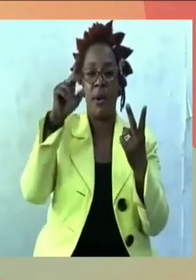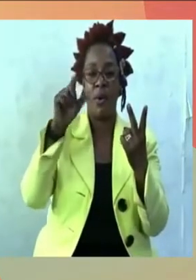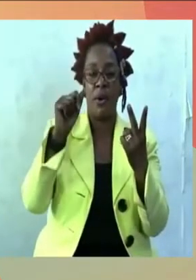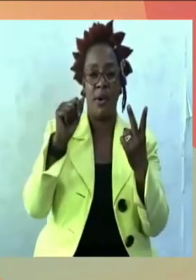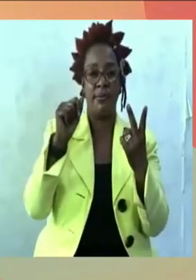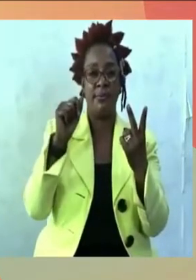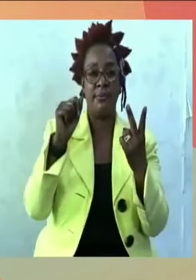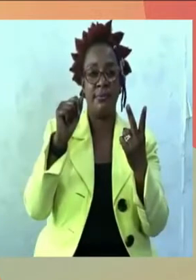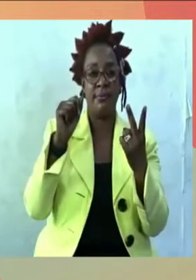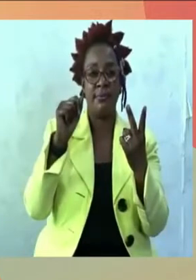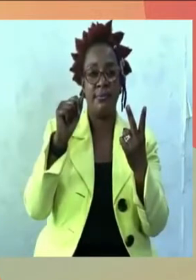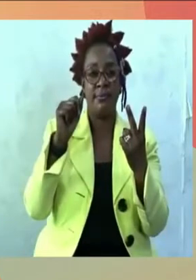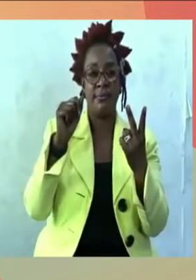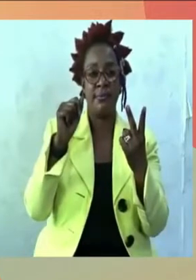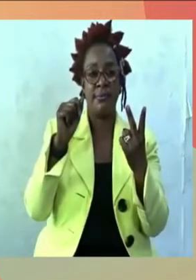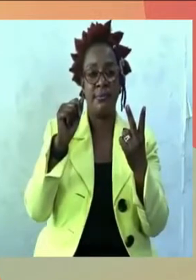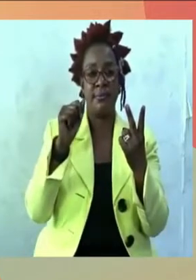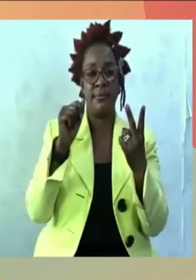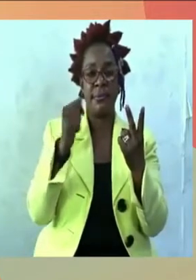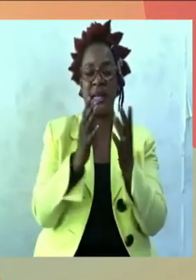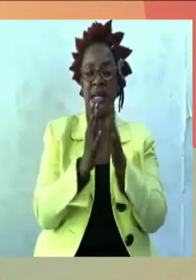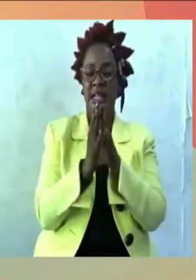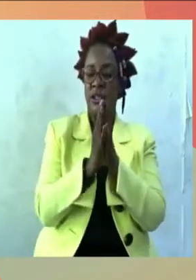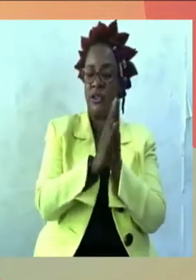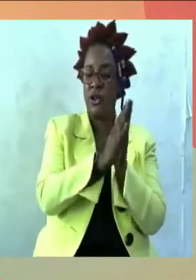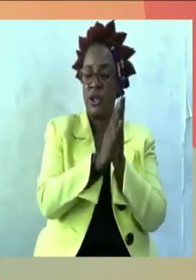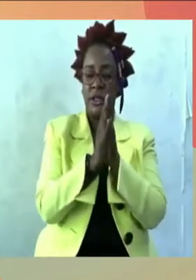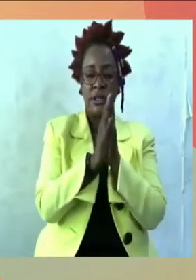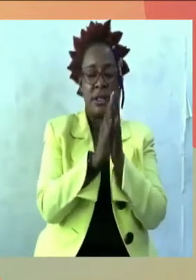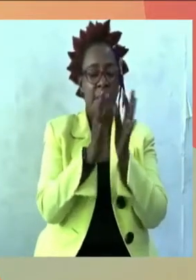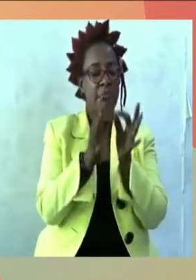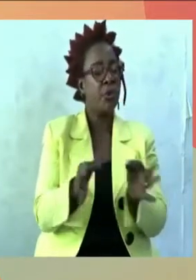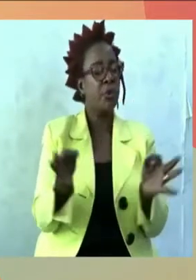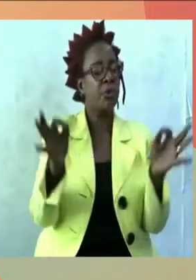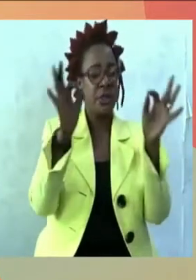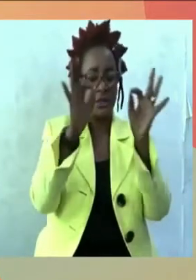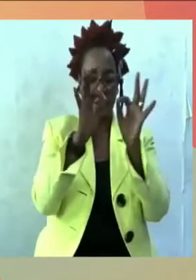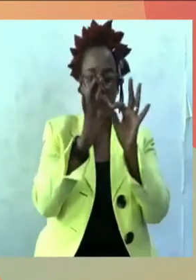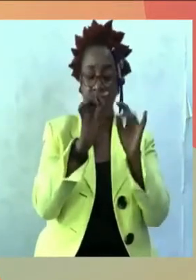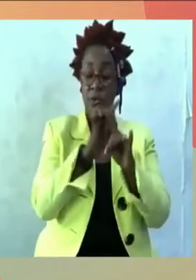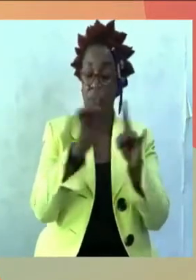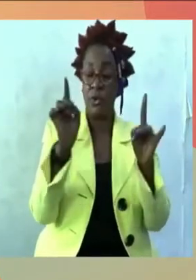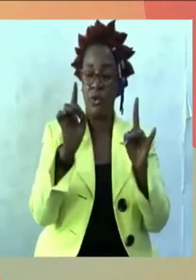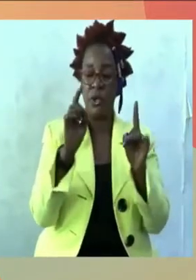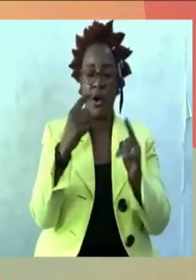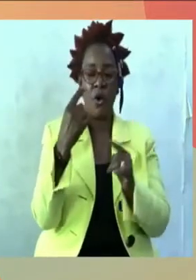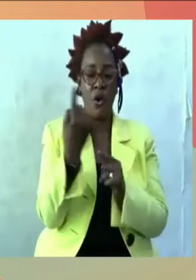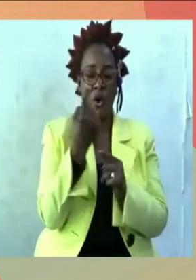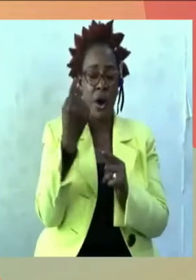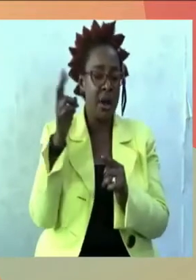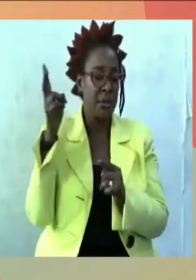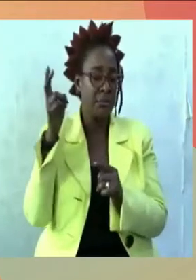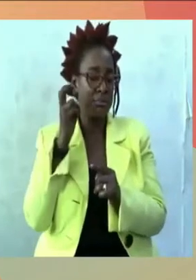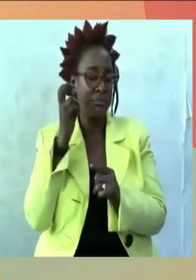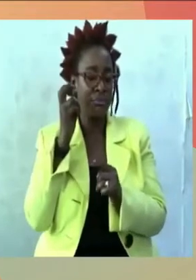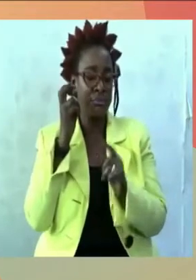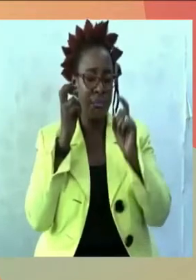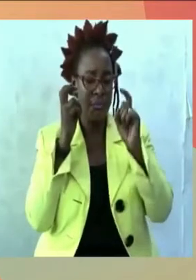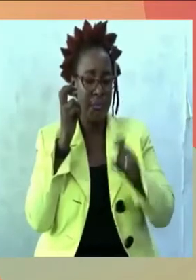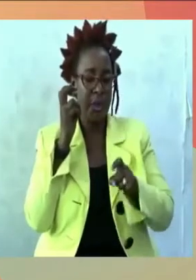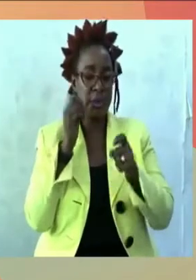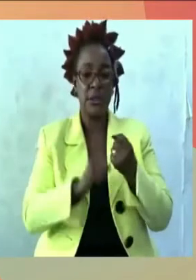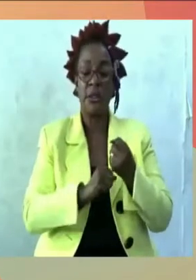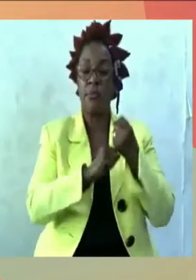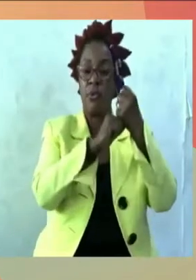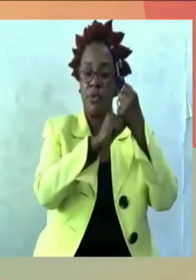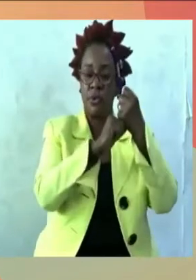These stories are important to be heard. And not only heard, but you have to support, you have to build